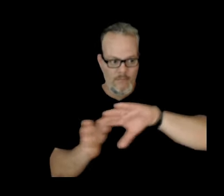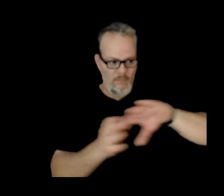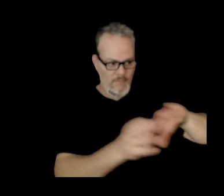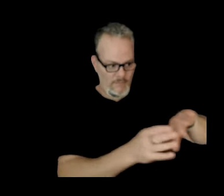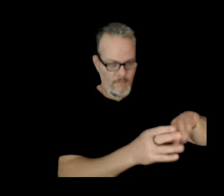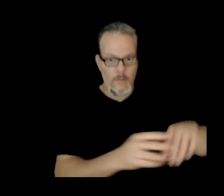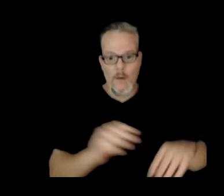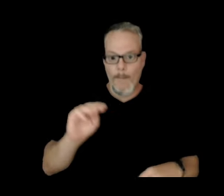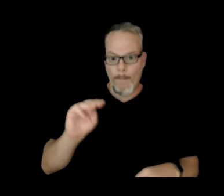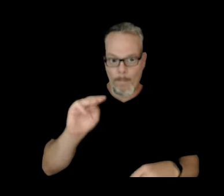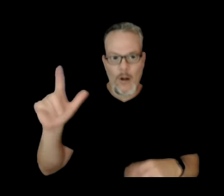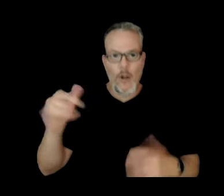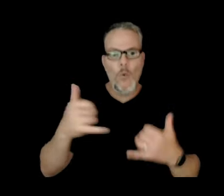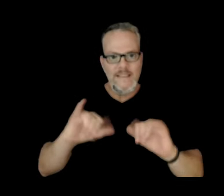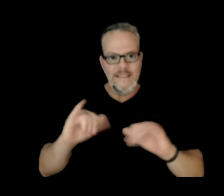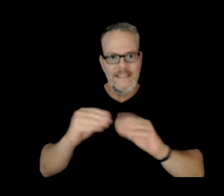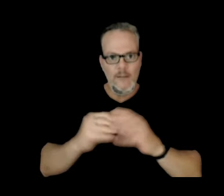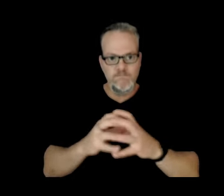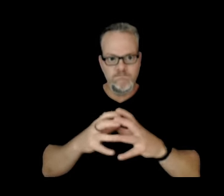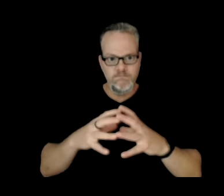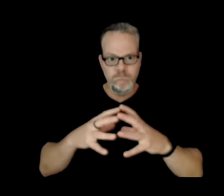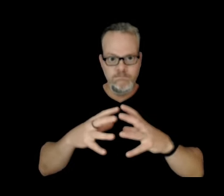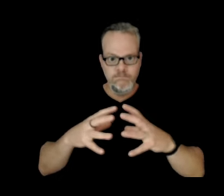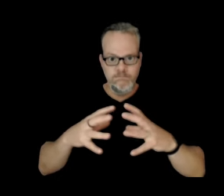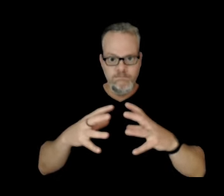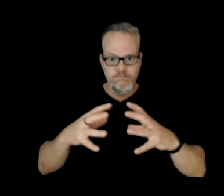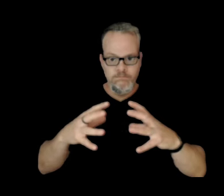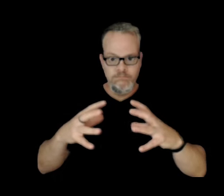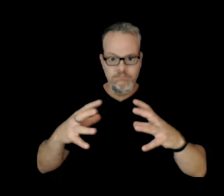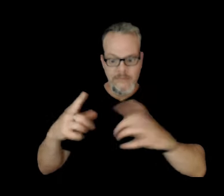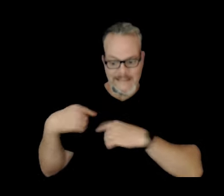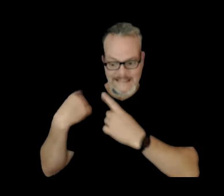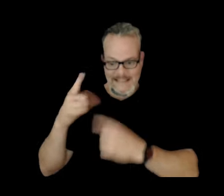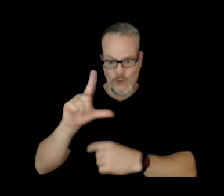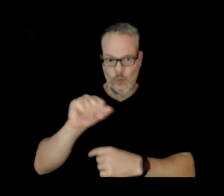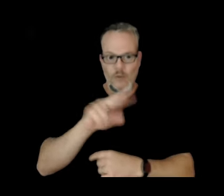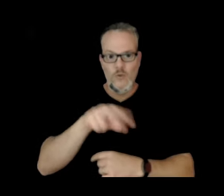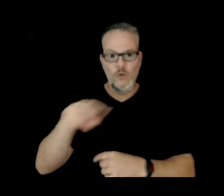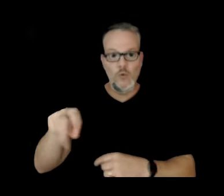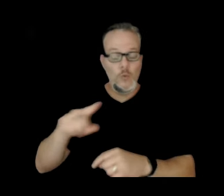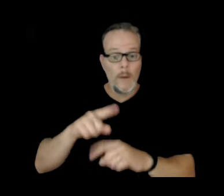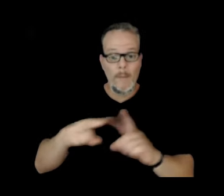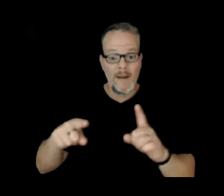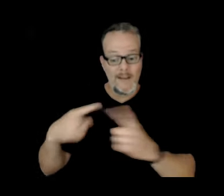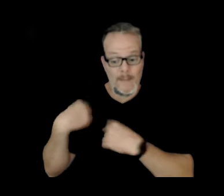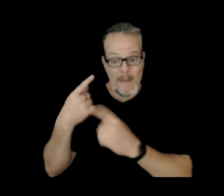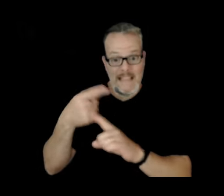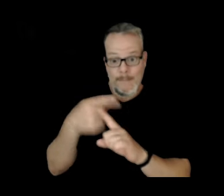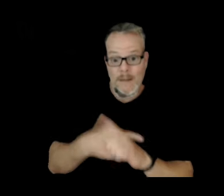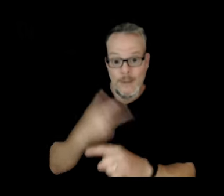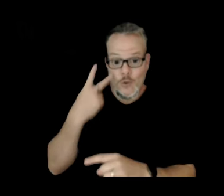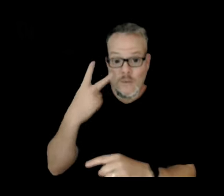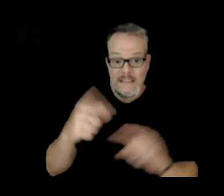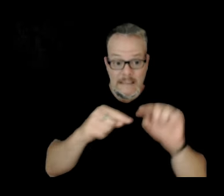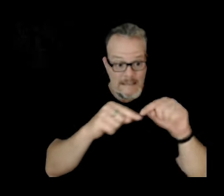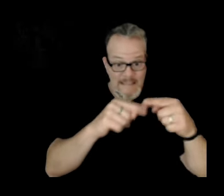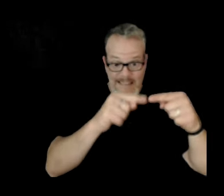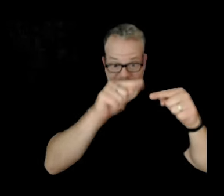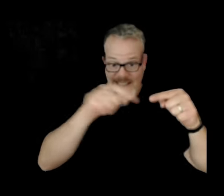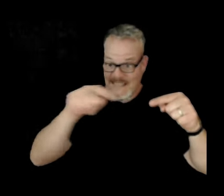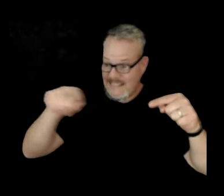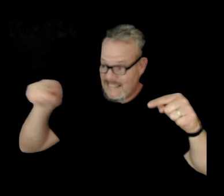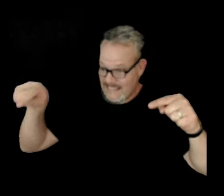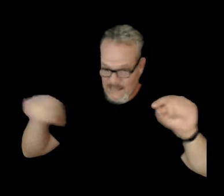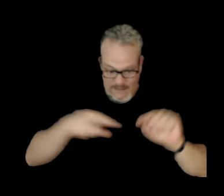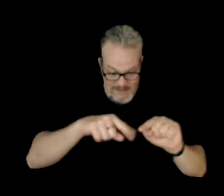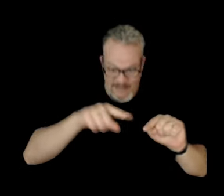eruption. Overall that's fairly quiet but over this past month you can see this tilt plot within the last week we may have